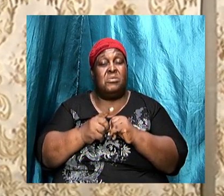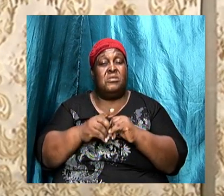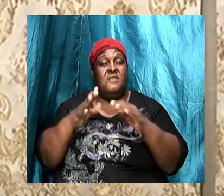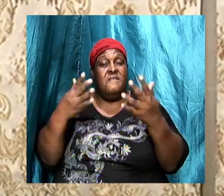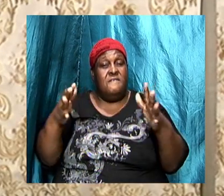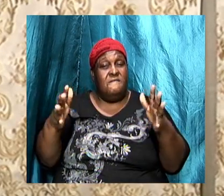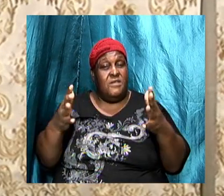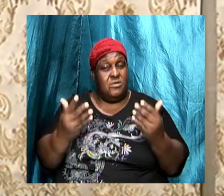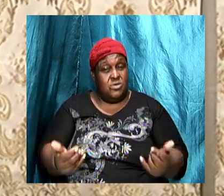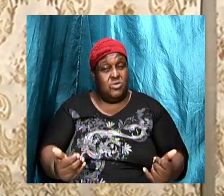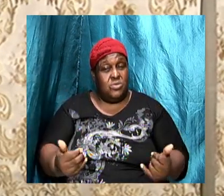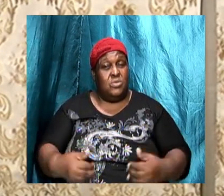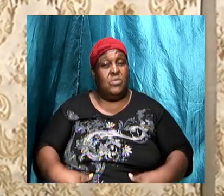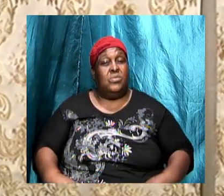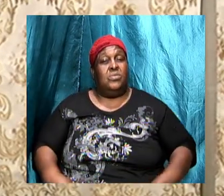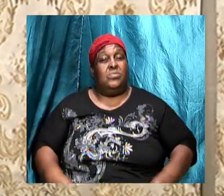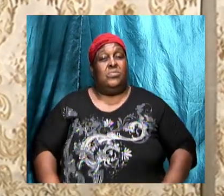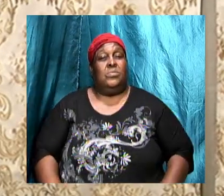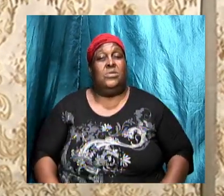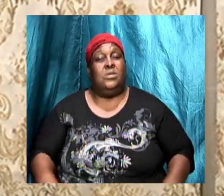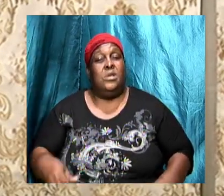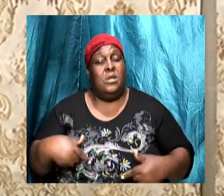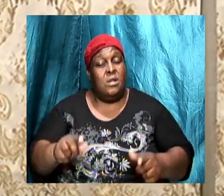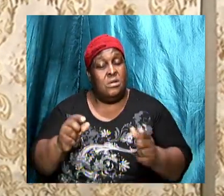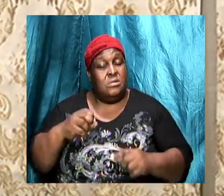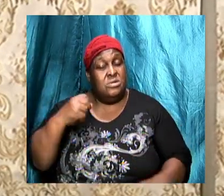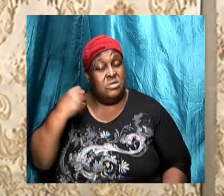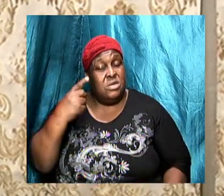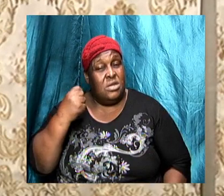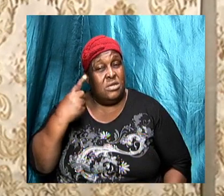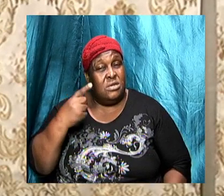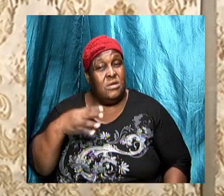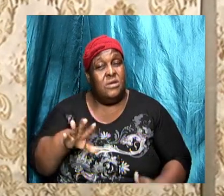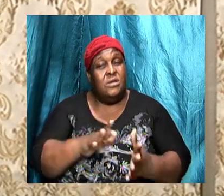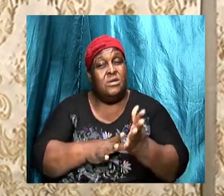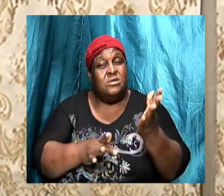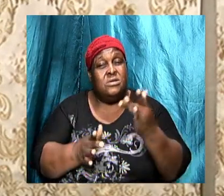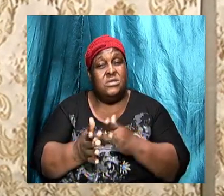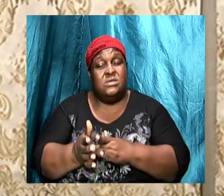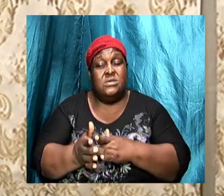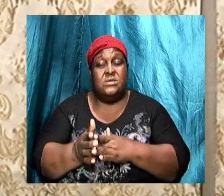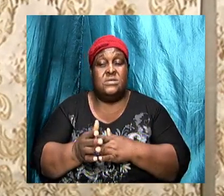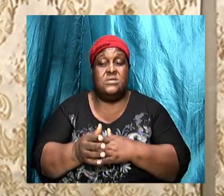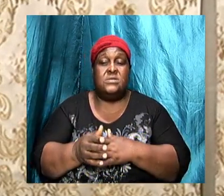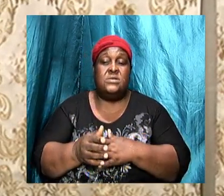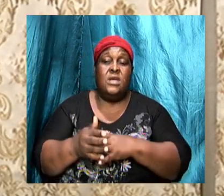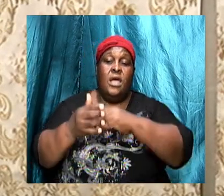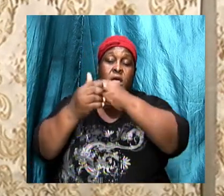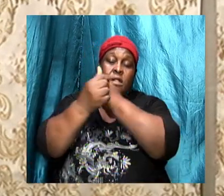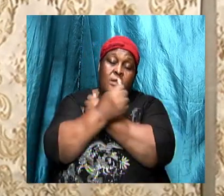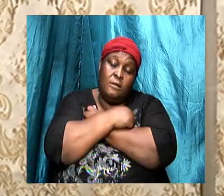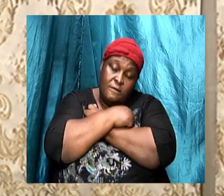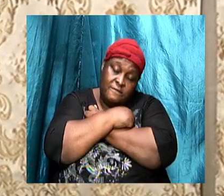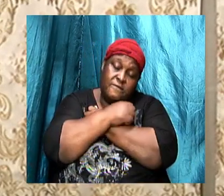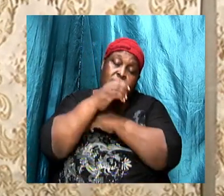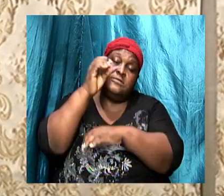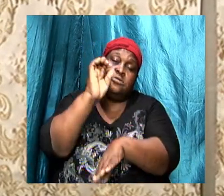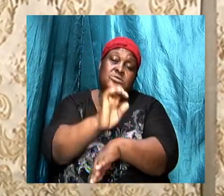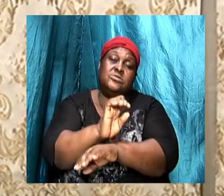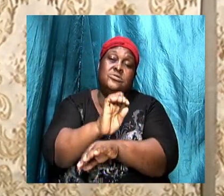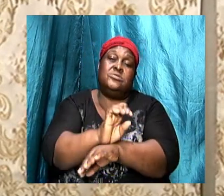let us just understand that Jesus loves the church